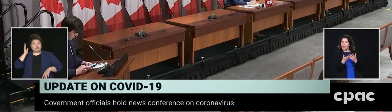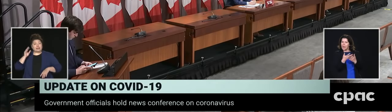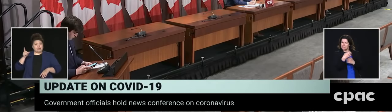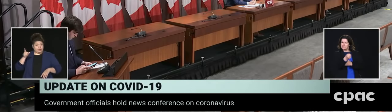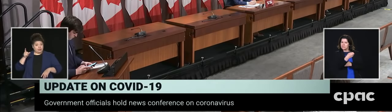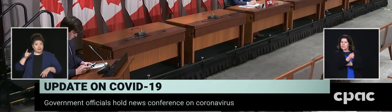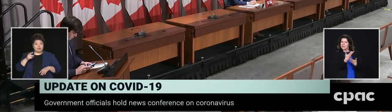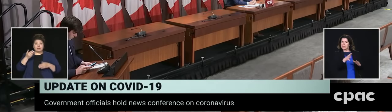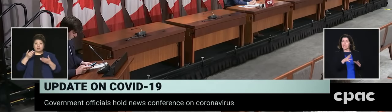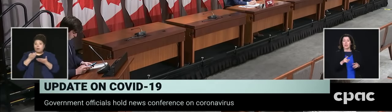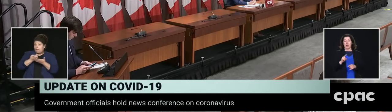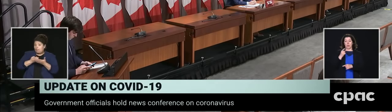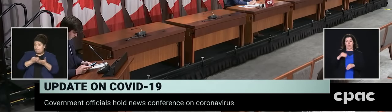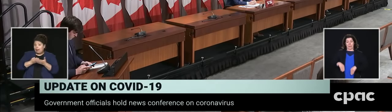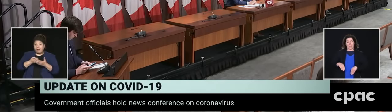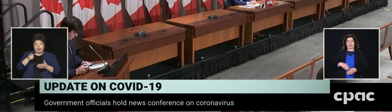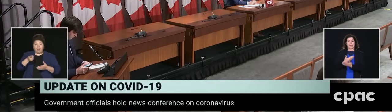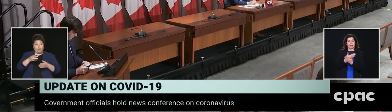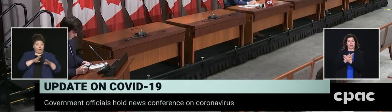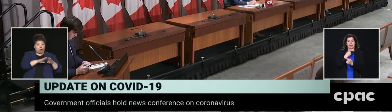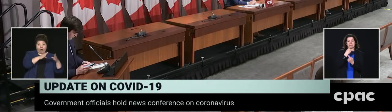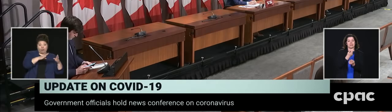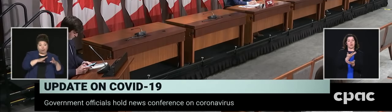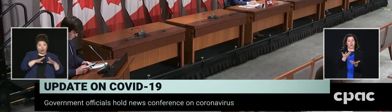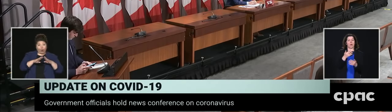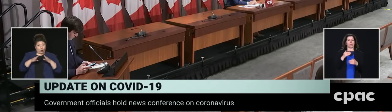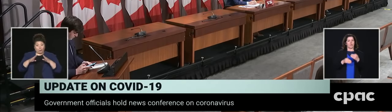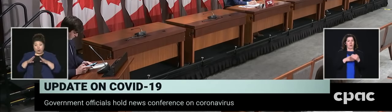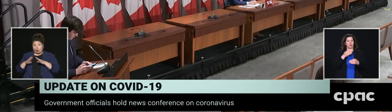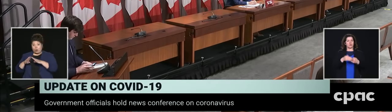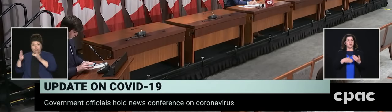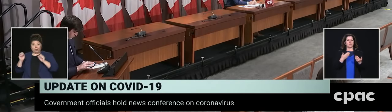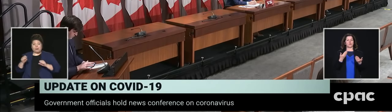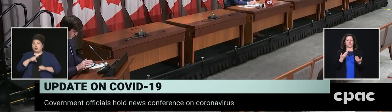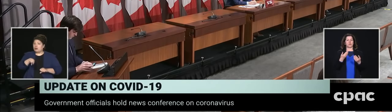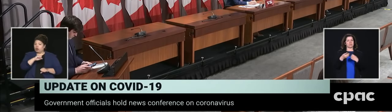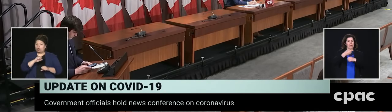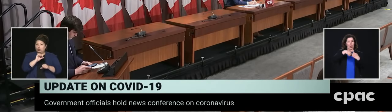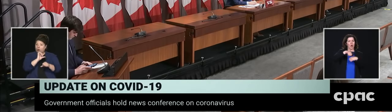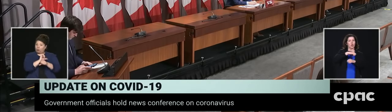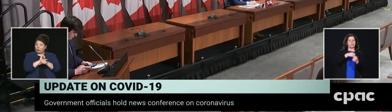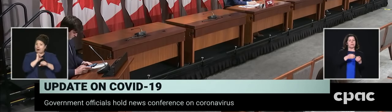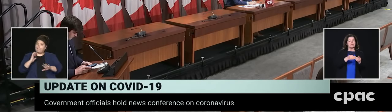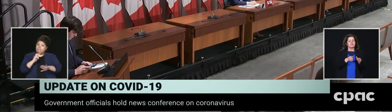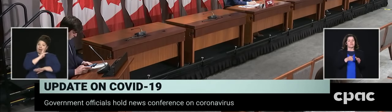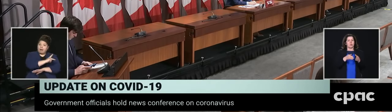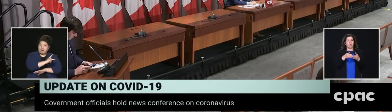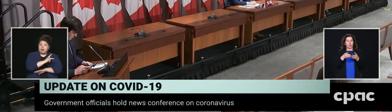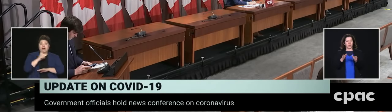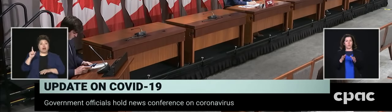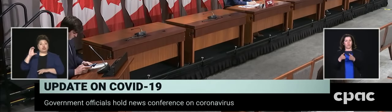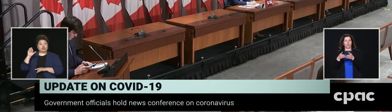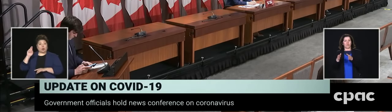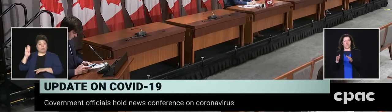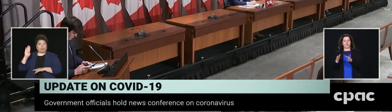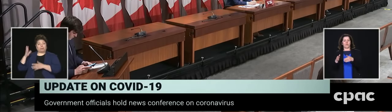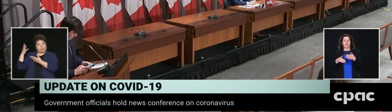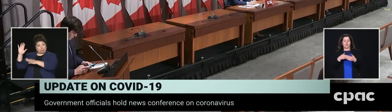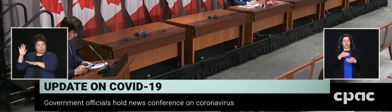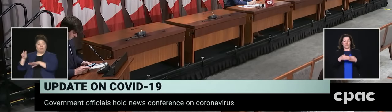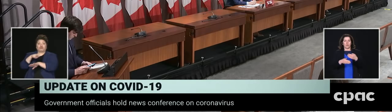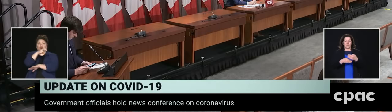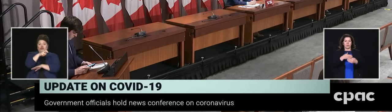more people will be going back to work and will need the wage subsidy more so than the CERB. But for businesses who have had to shutter completely,